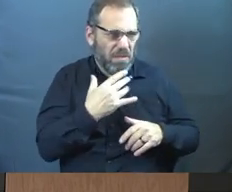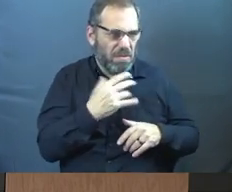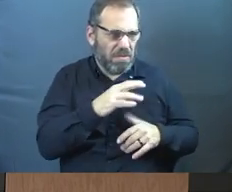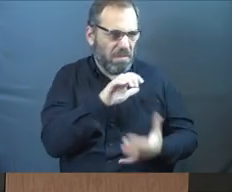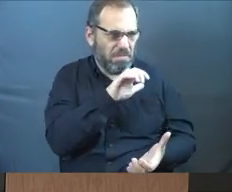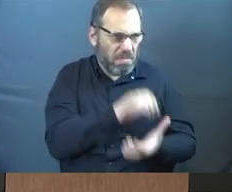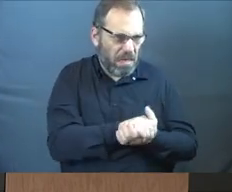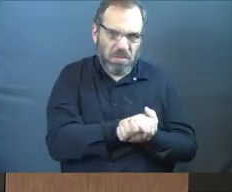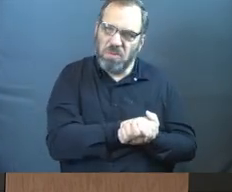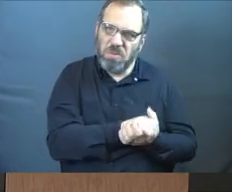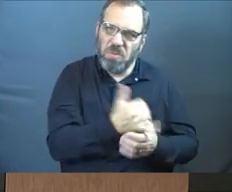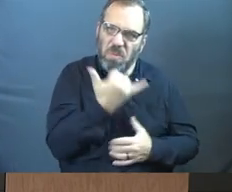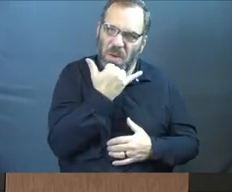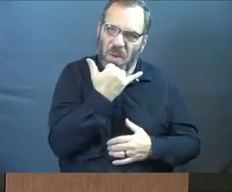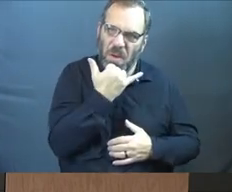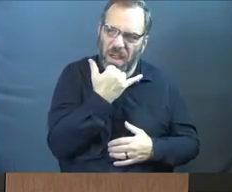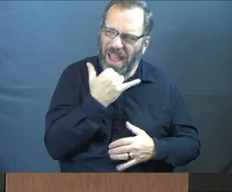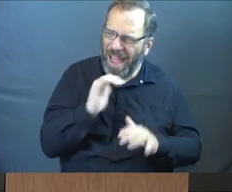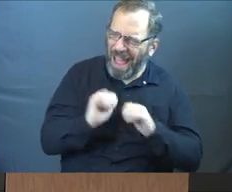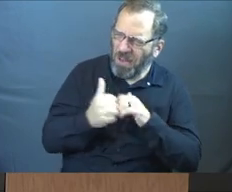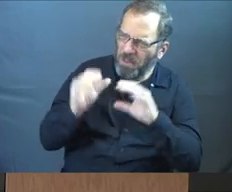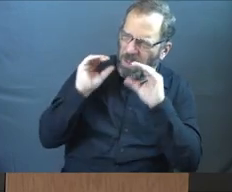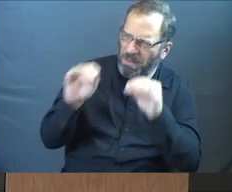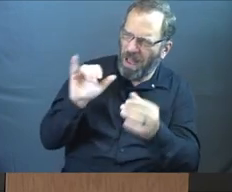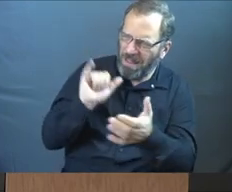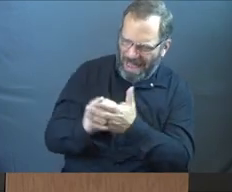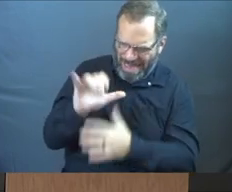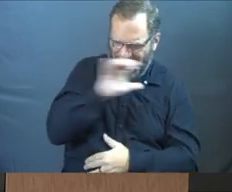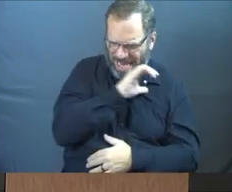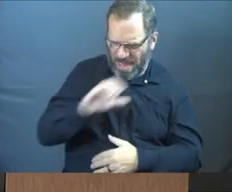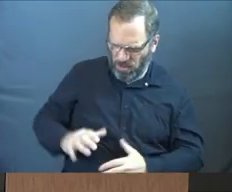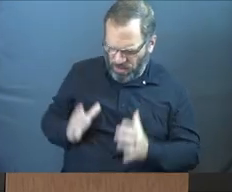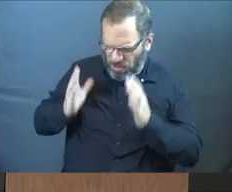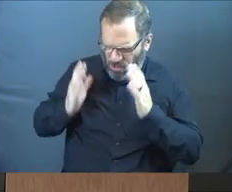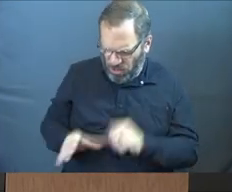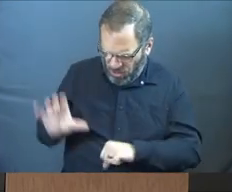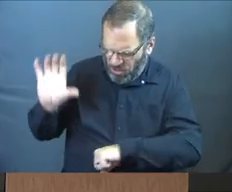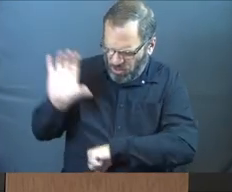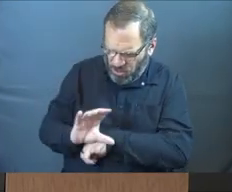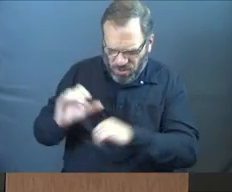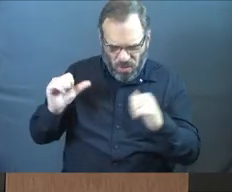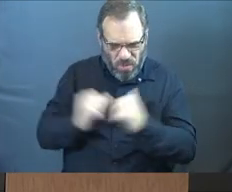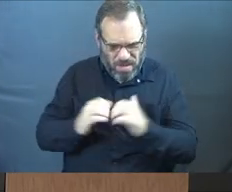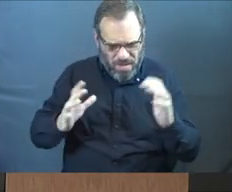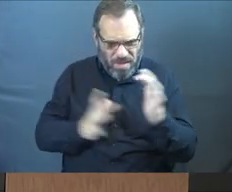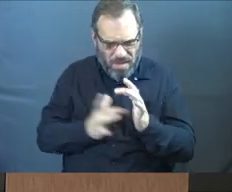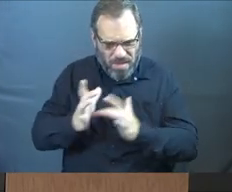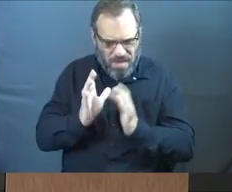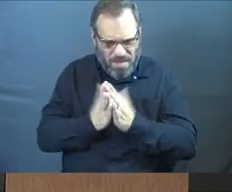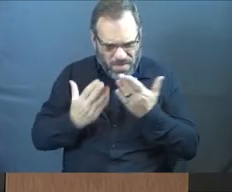And you're like, how could you be taught that in a Christian church with this Bible?